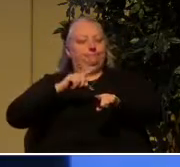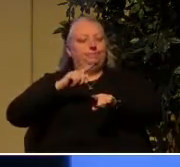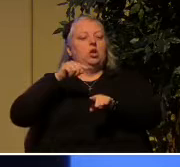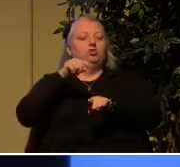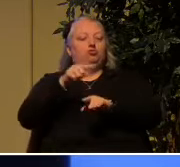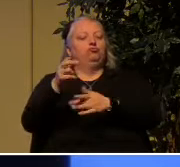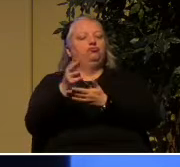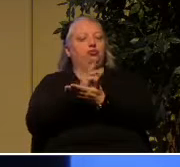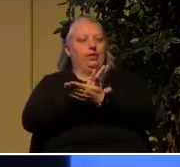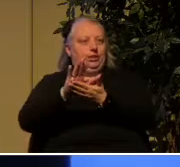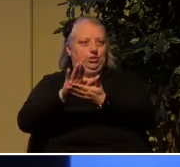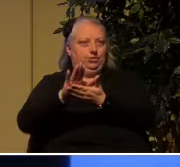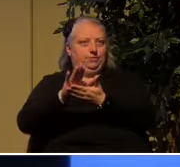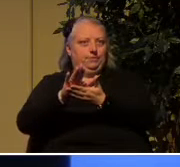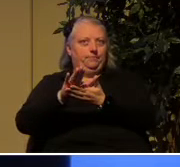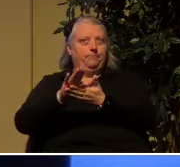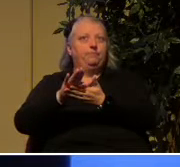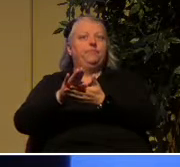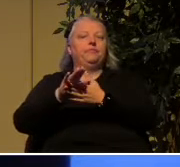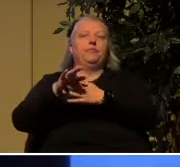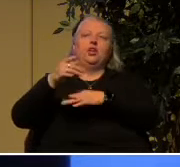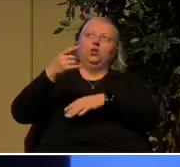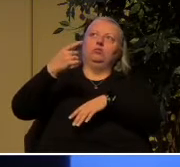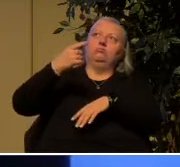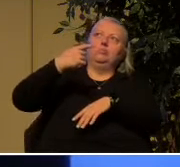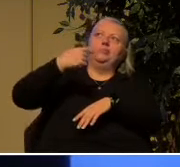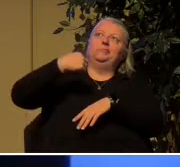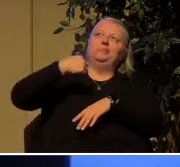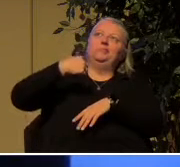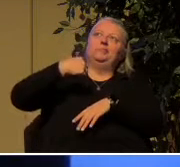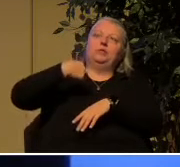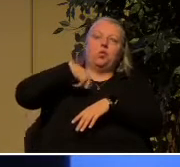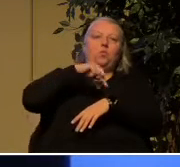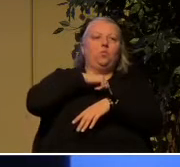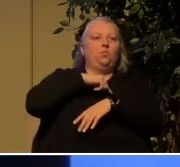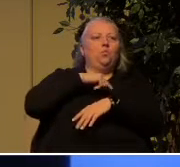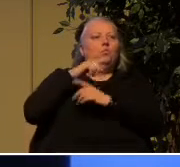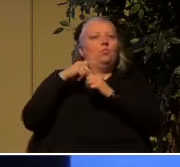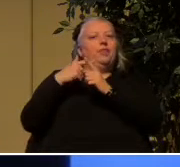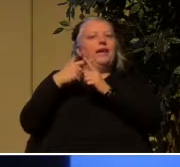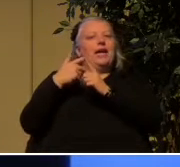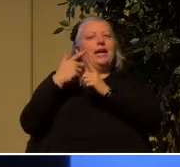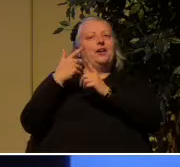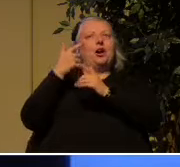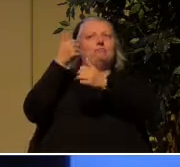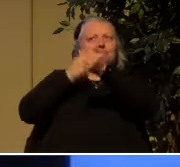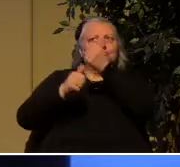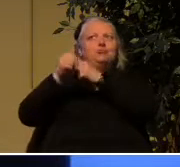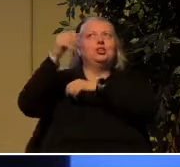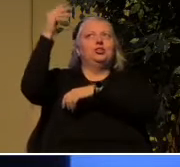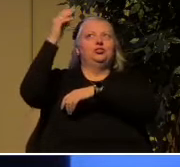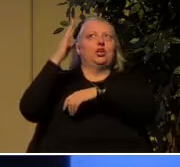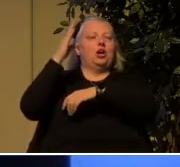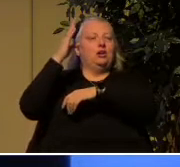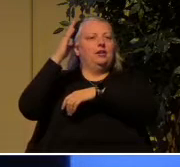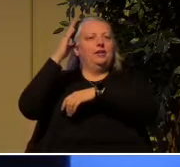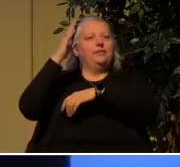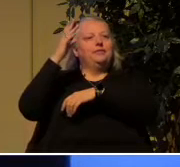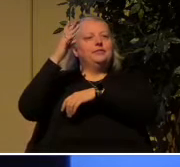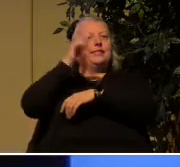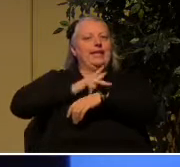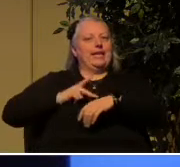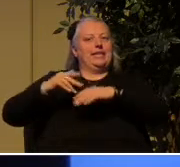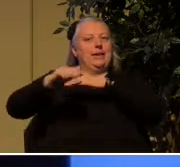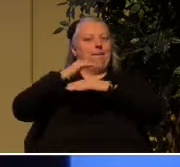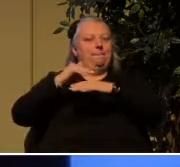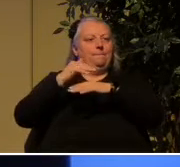God's kingdom we are citizens of the kingdom of heaven and now as citizens of the